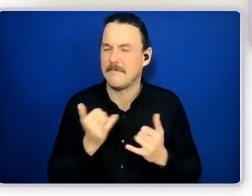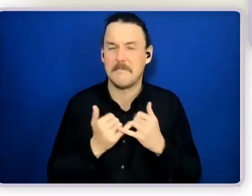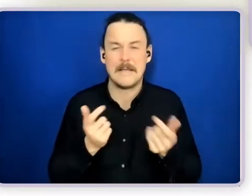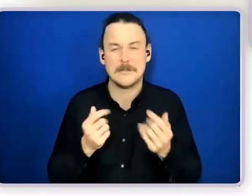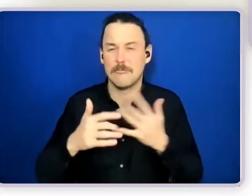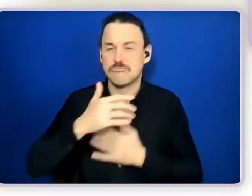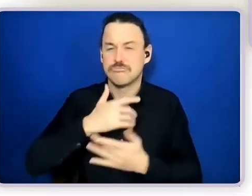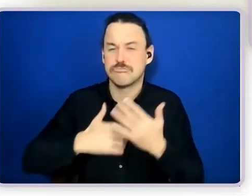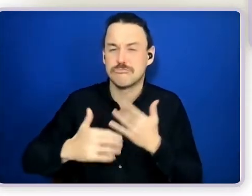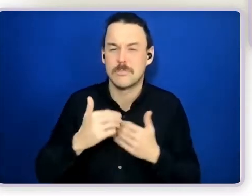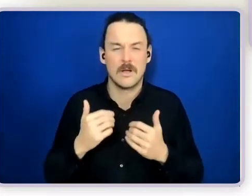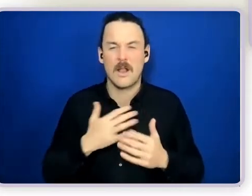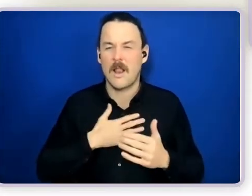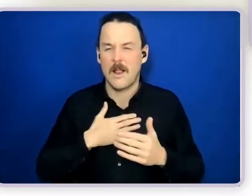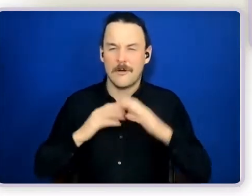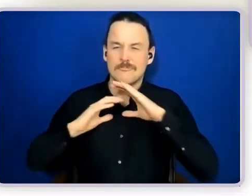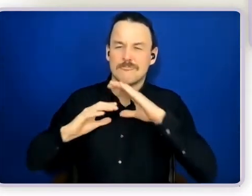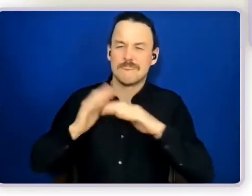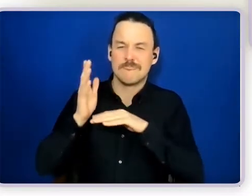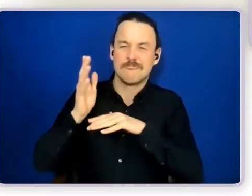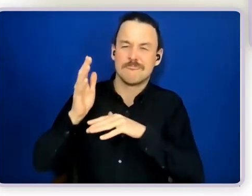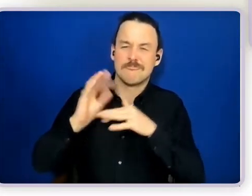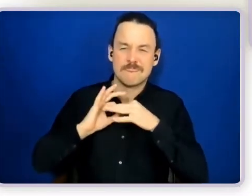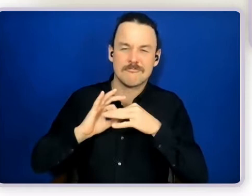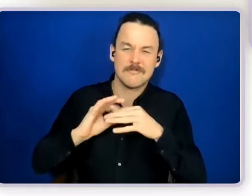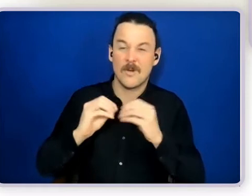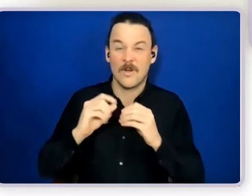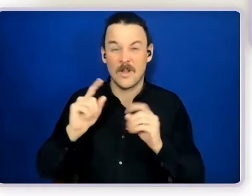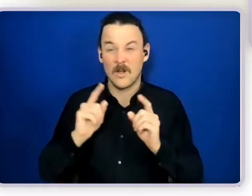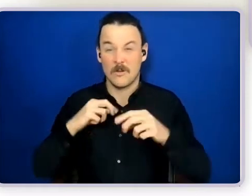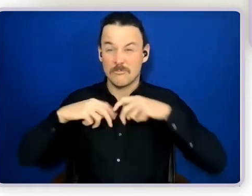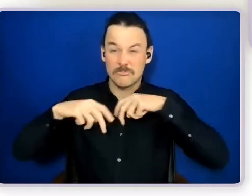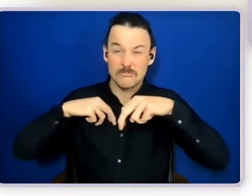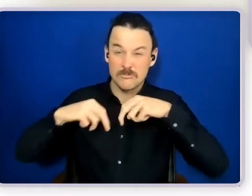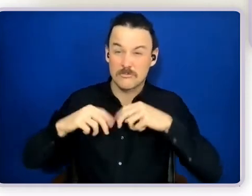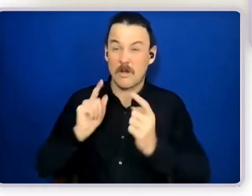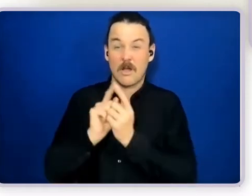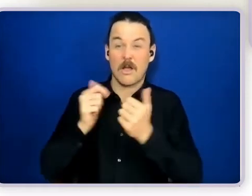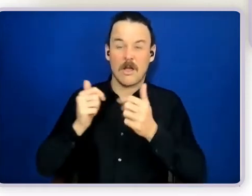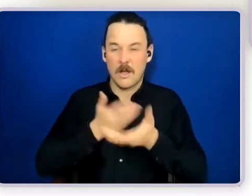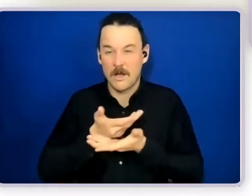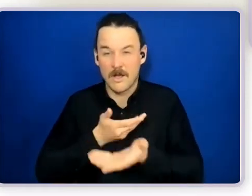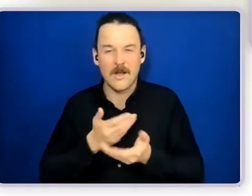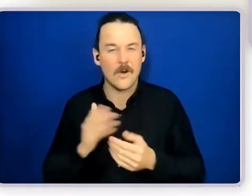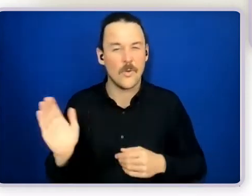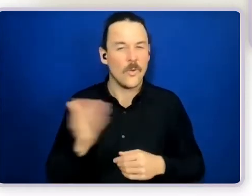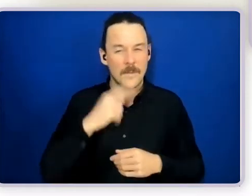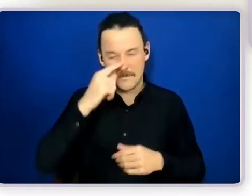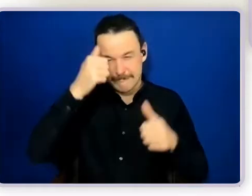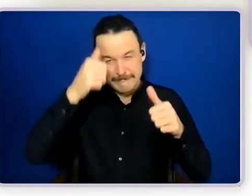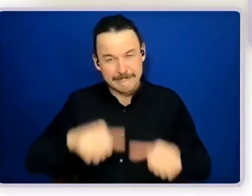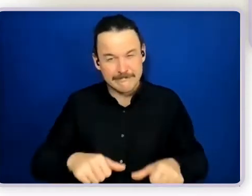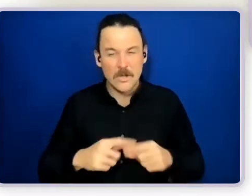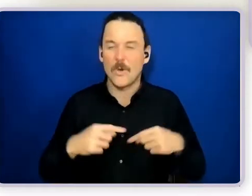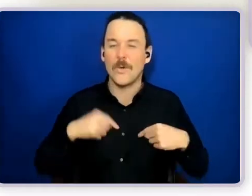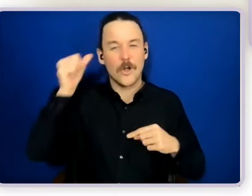people, particularly in, you know, the street, the shops, streets of shops where she lives. Everybody knows her. So we know that about her. We focused